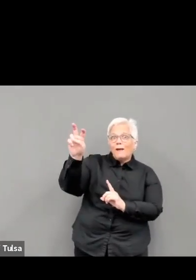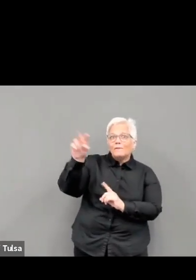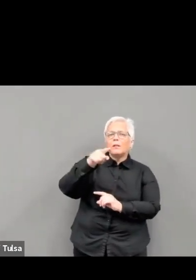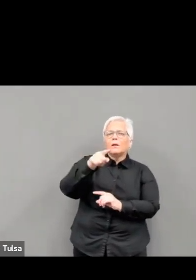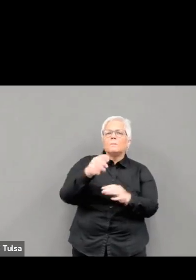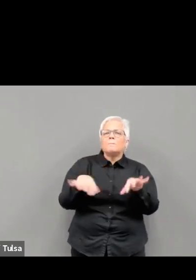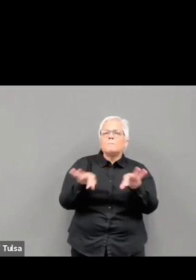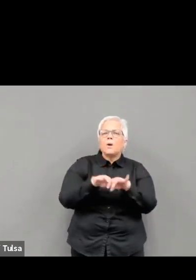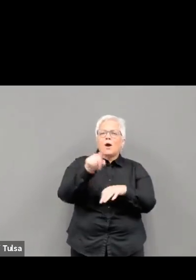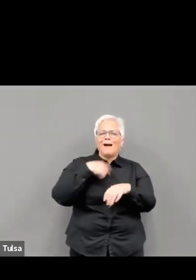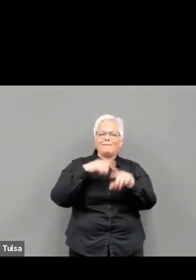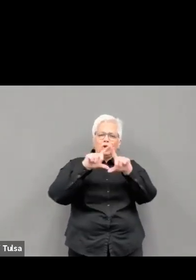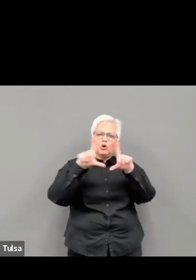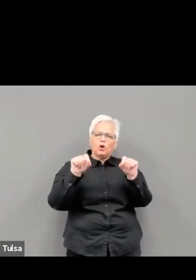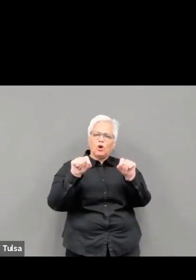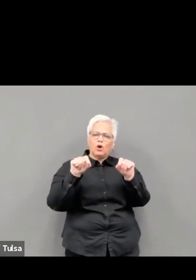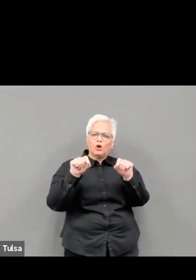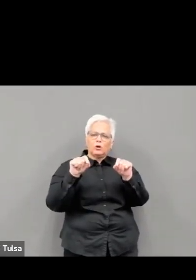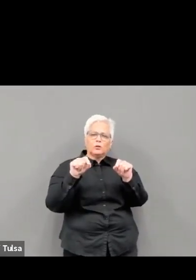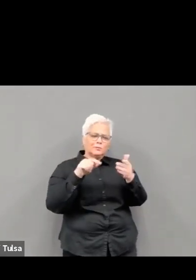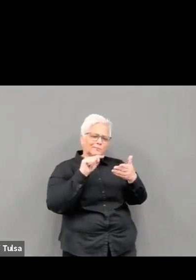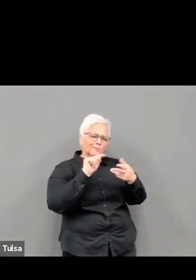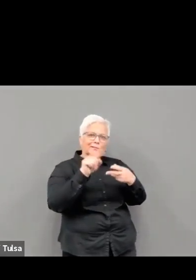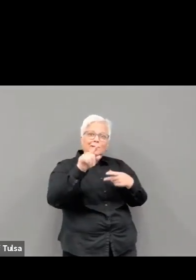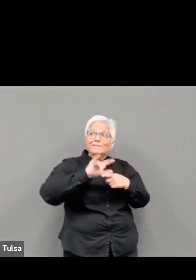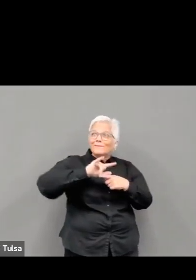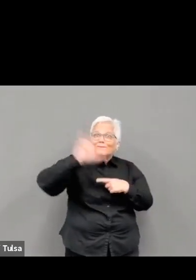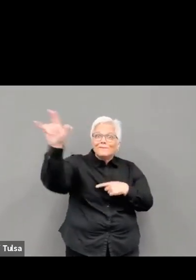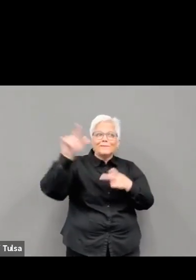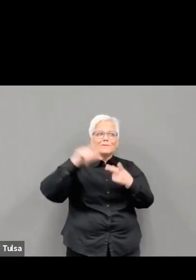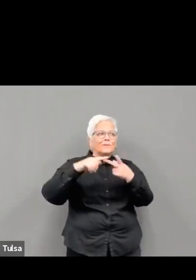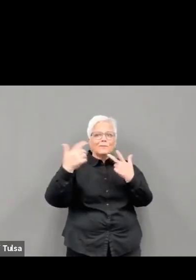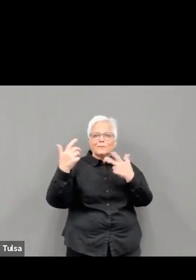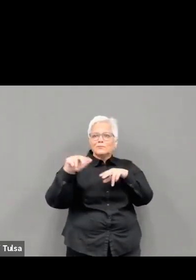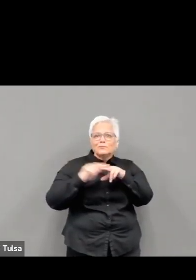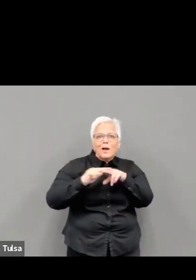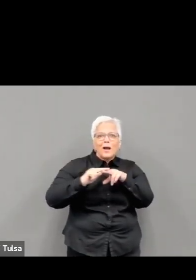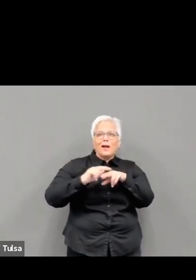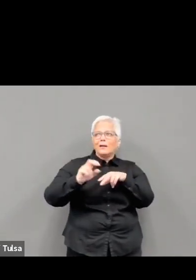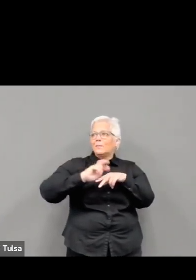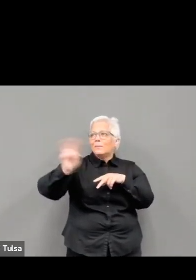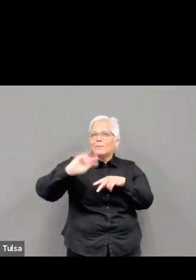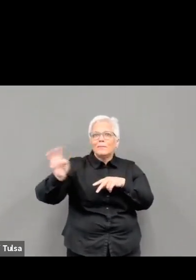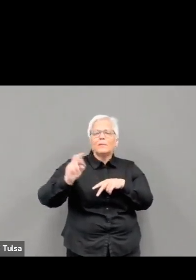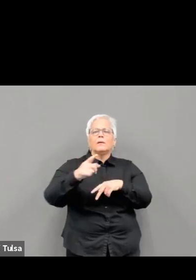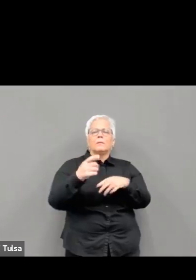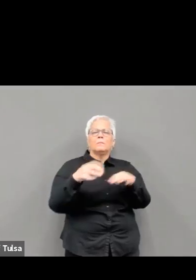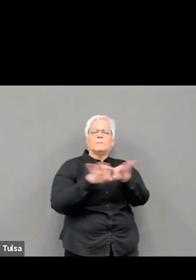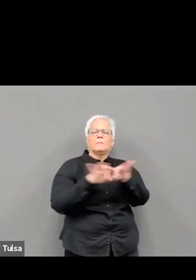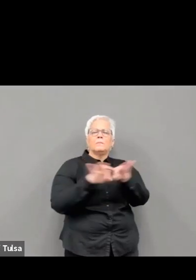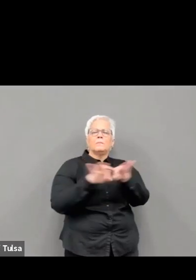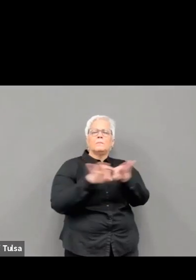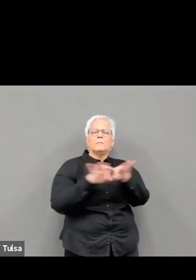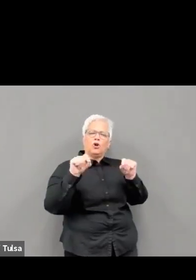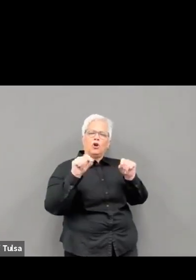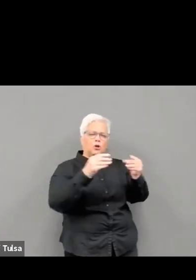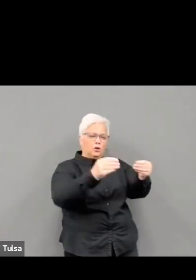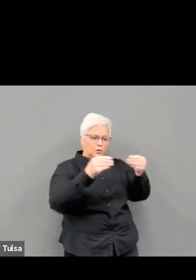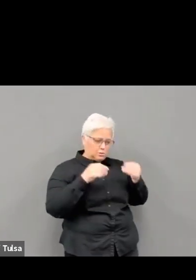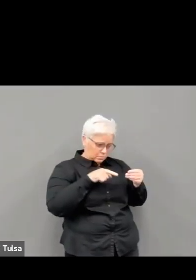outdoors. Wash your hands often or use hand sanitizer with at least 60% alcohol if you're planning to travel